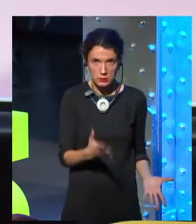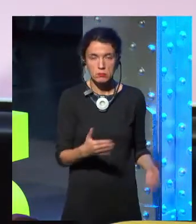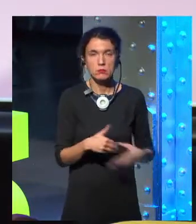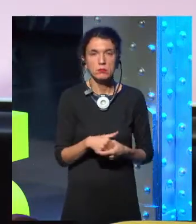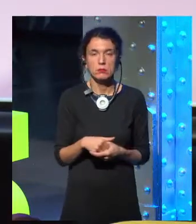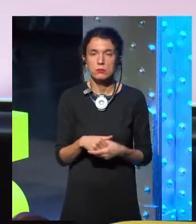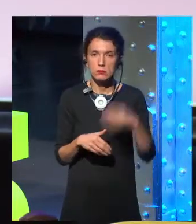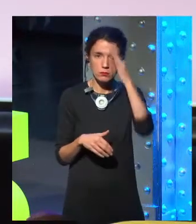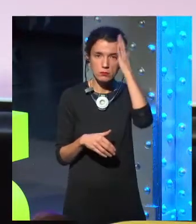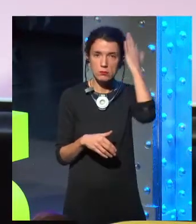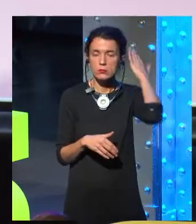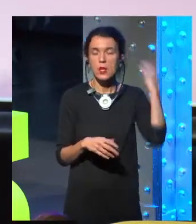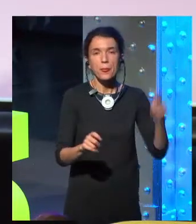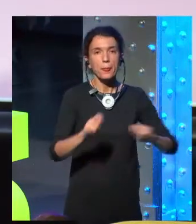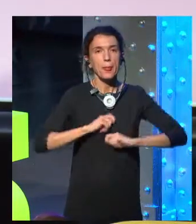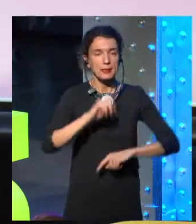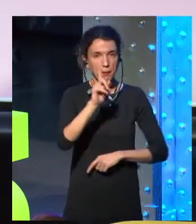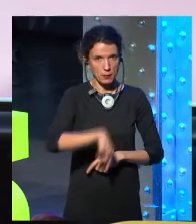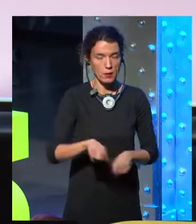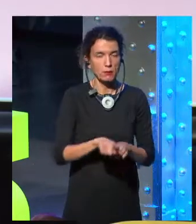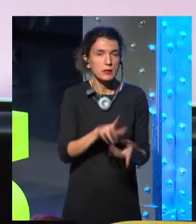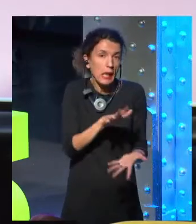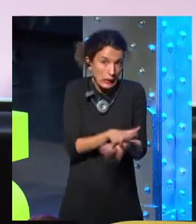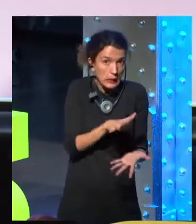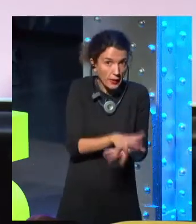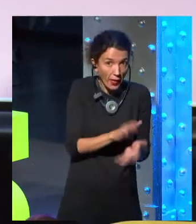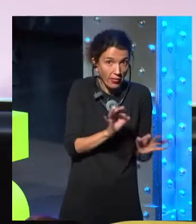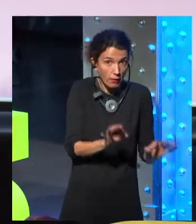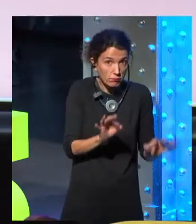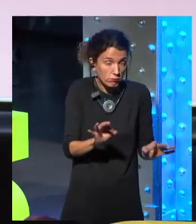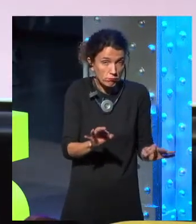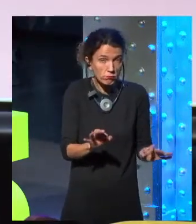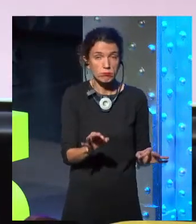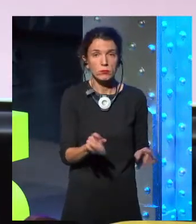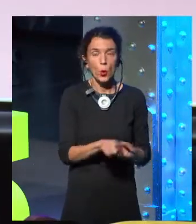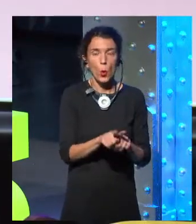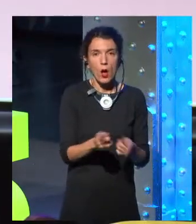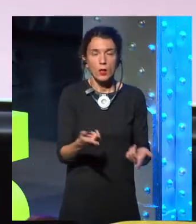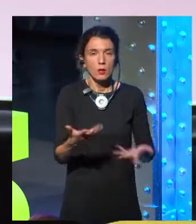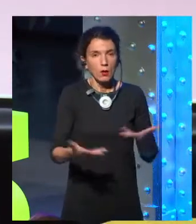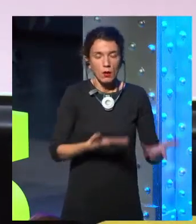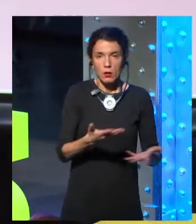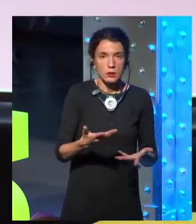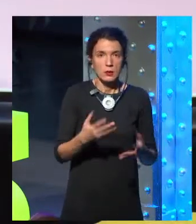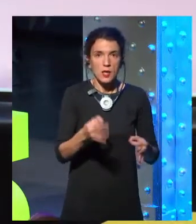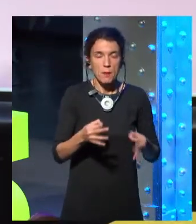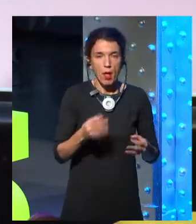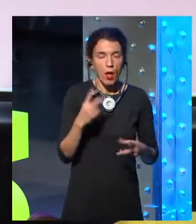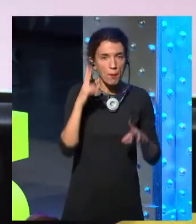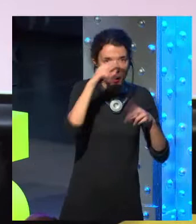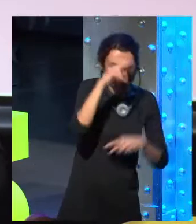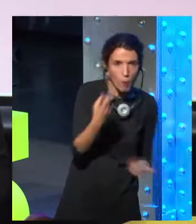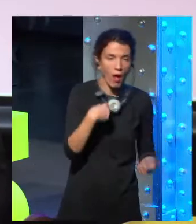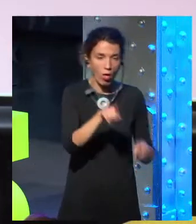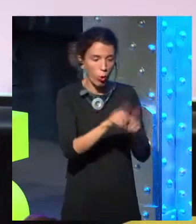that's been around for a long time, that you don't have to worry about repairing. Something that if the lights aren't turned on, you know where the buttons are, because it's